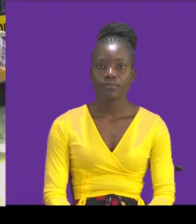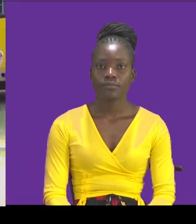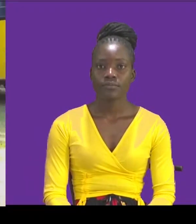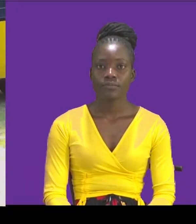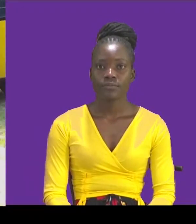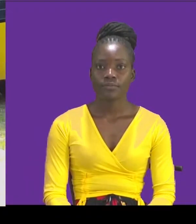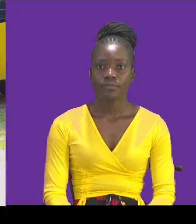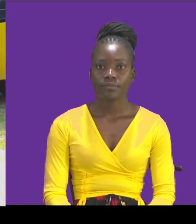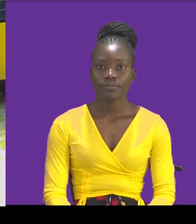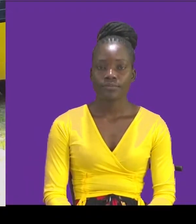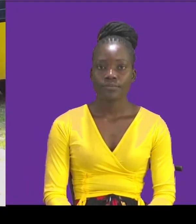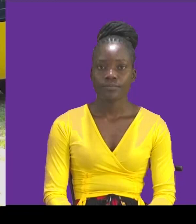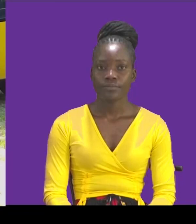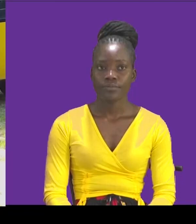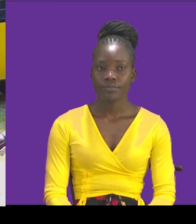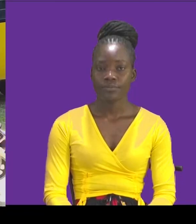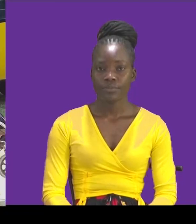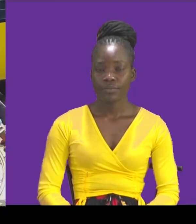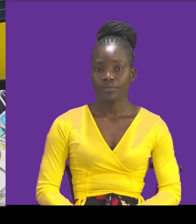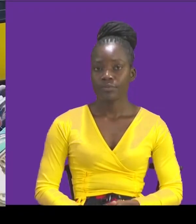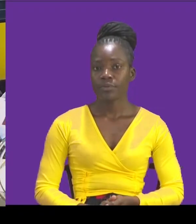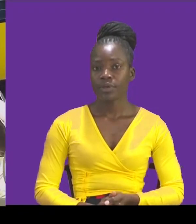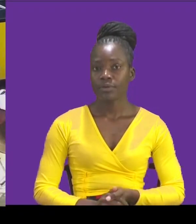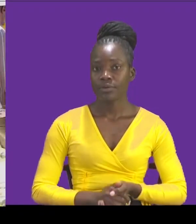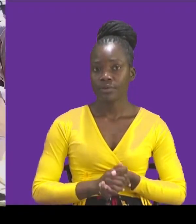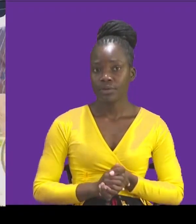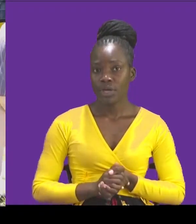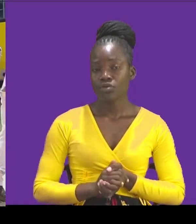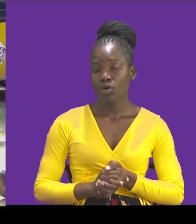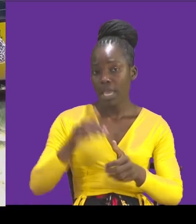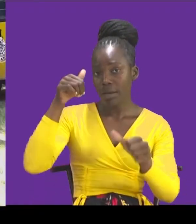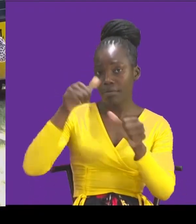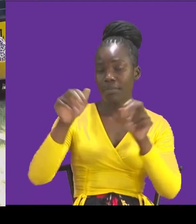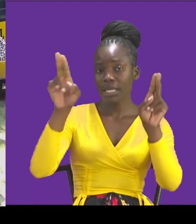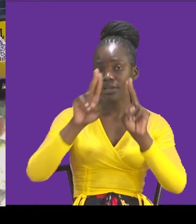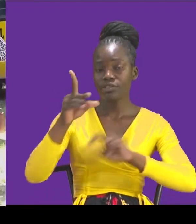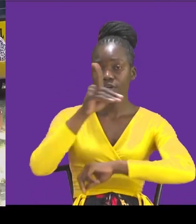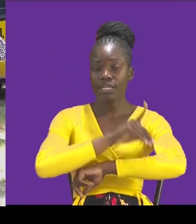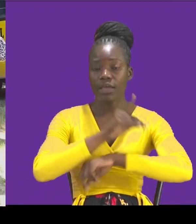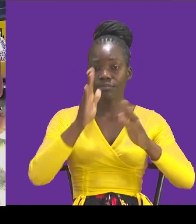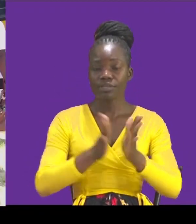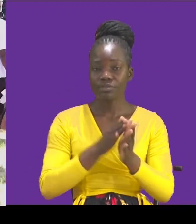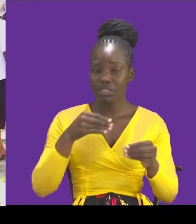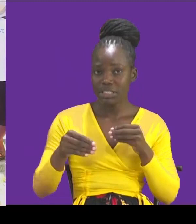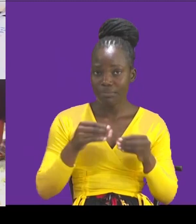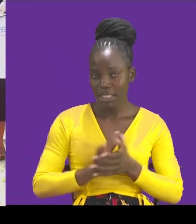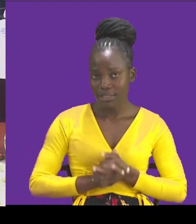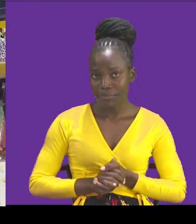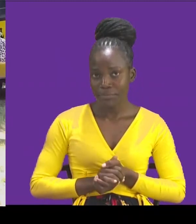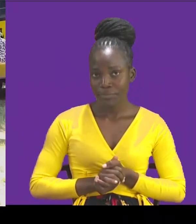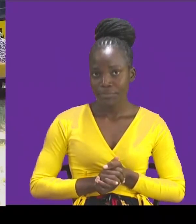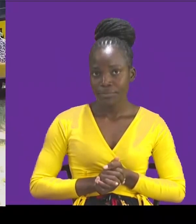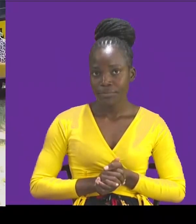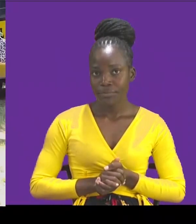How can you describe today's event, the fact that we are marking International Day of Persons with Disabilities? I can